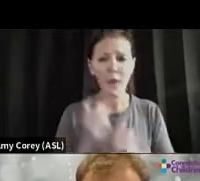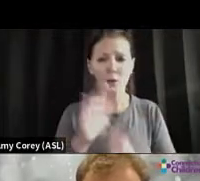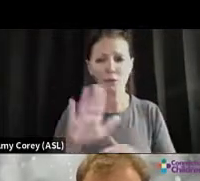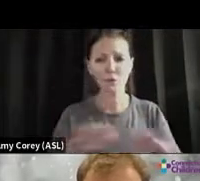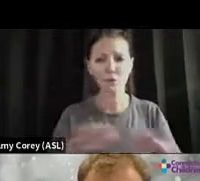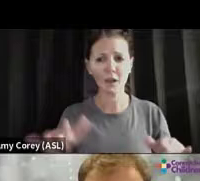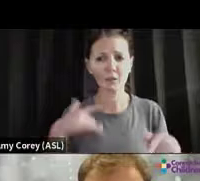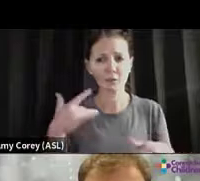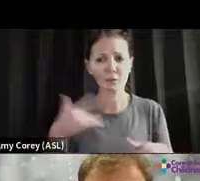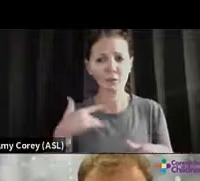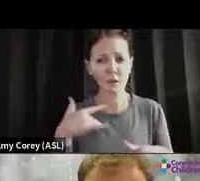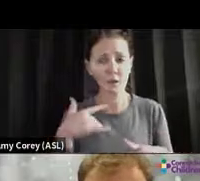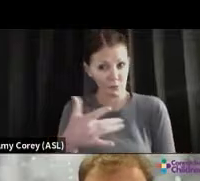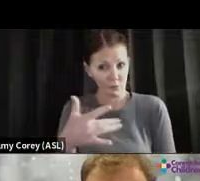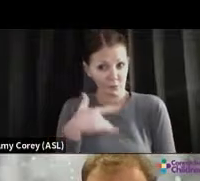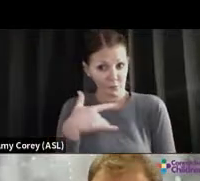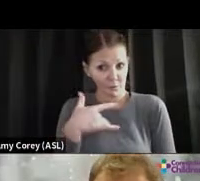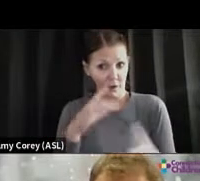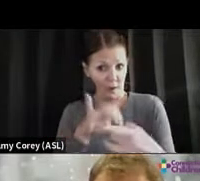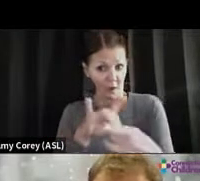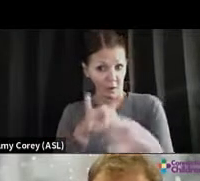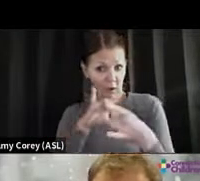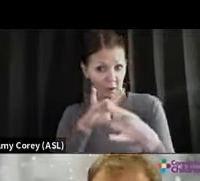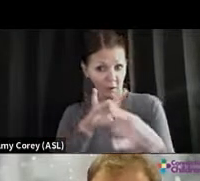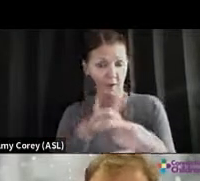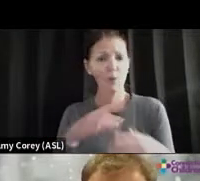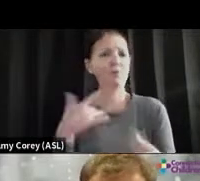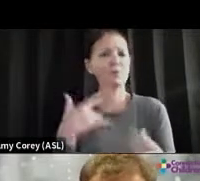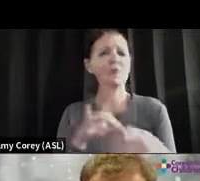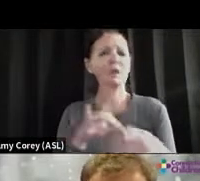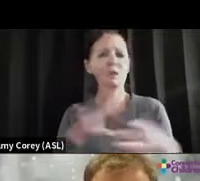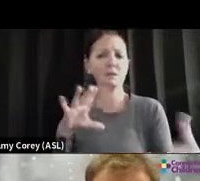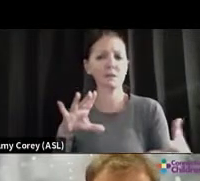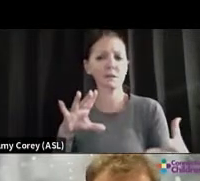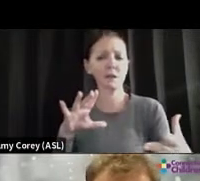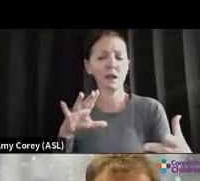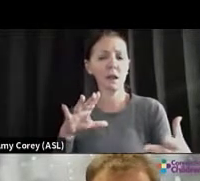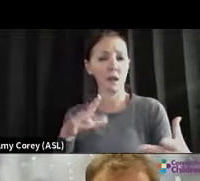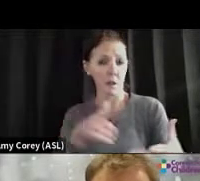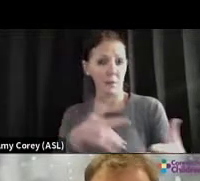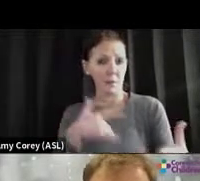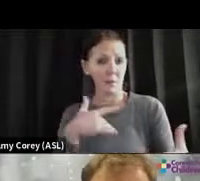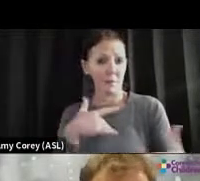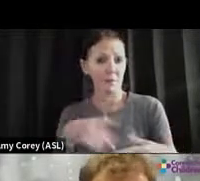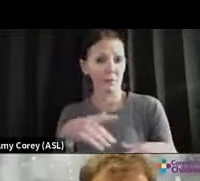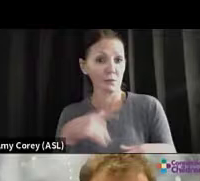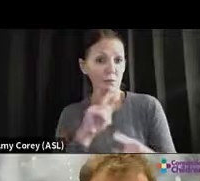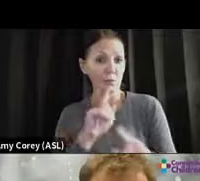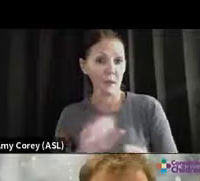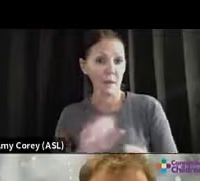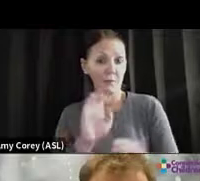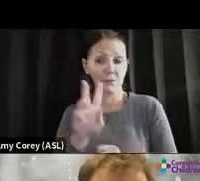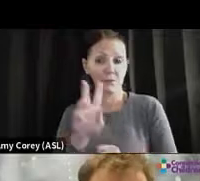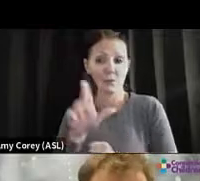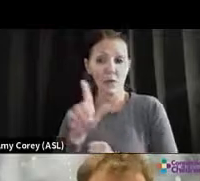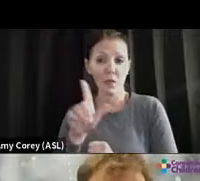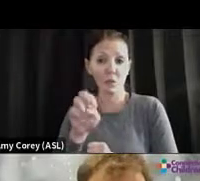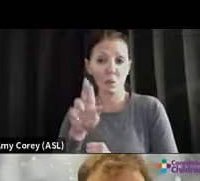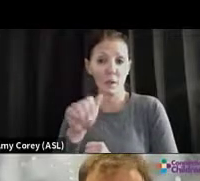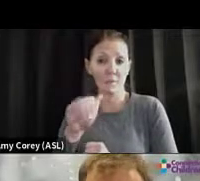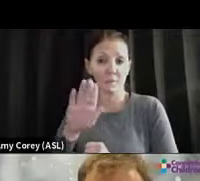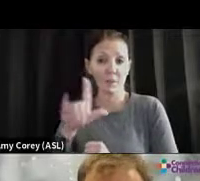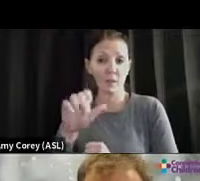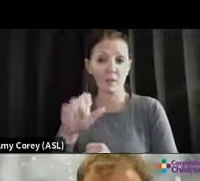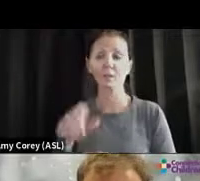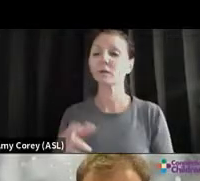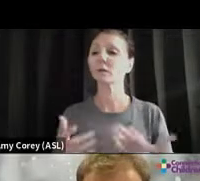feeling? Are they feeling connected? Are they feeling disconnected? Are they vulnerable or not vulnerable? And then unplug, find any threats.